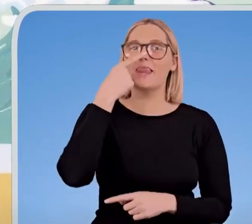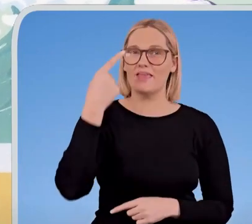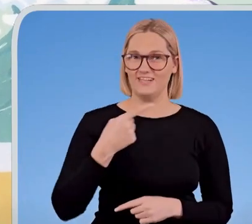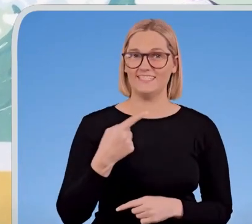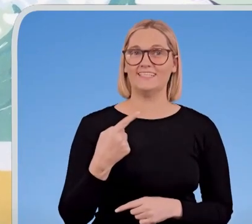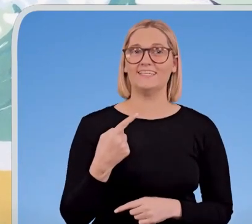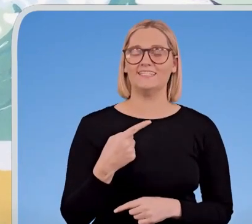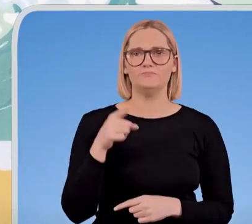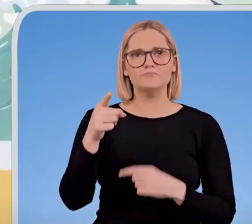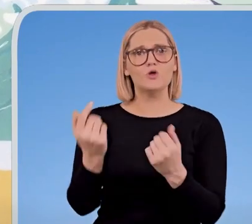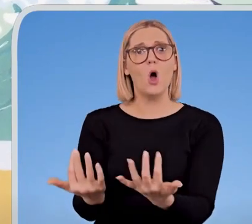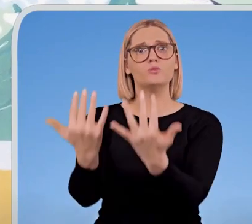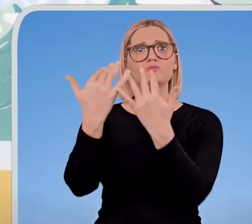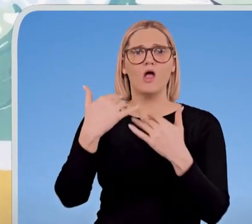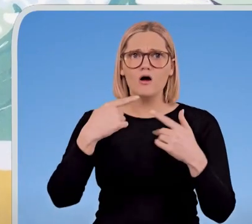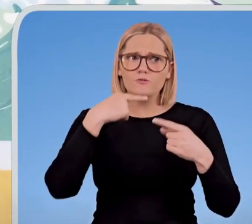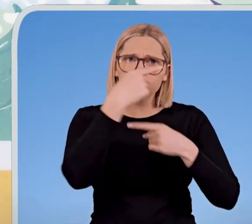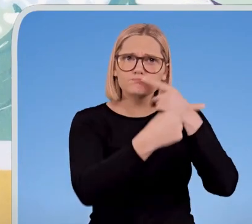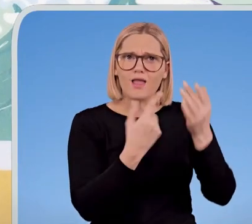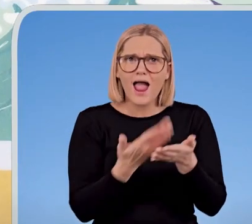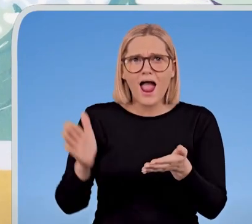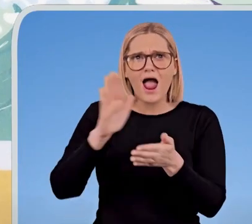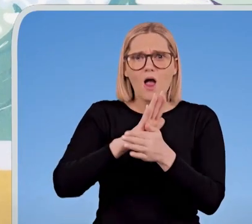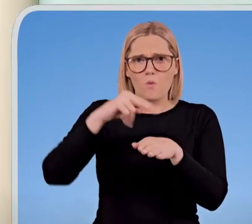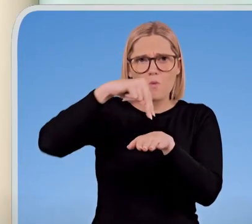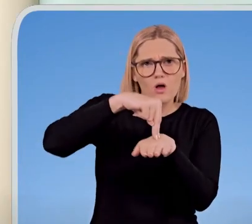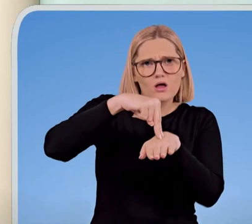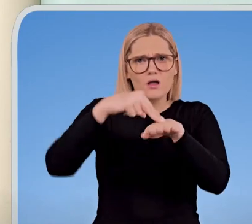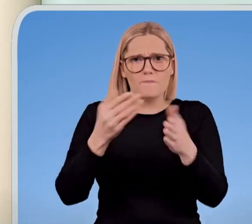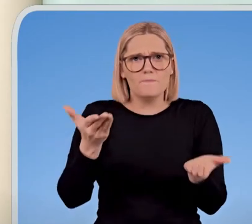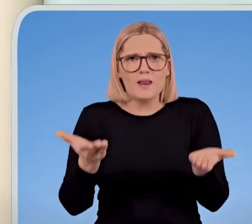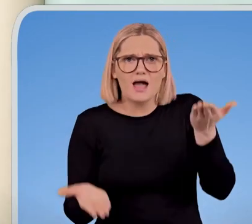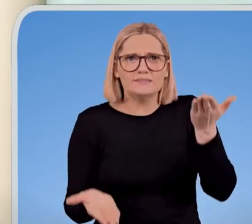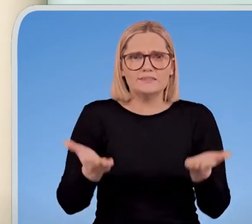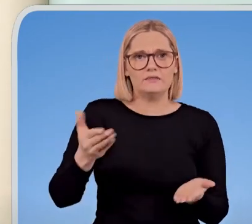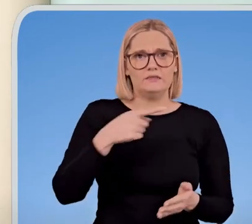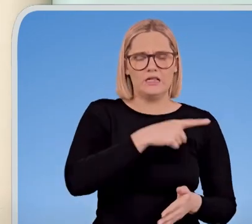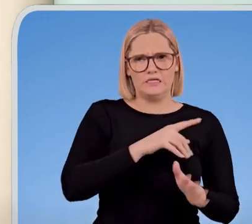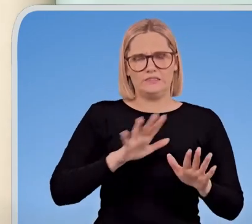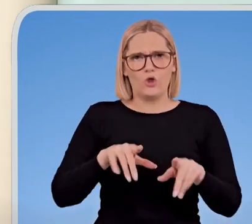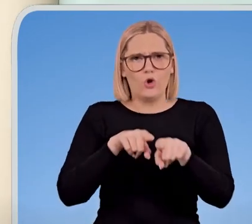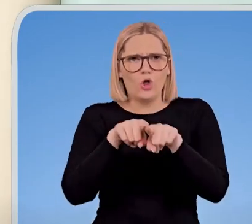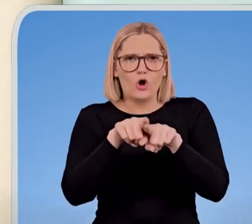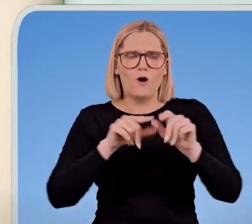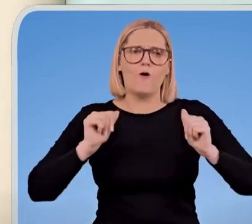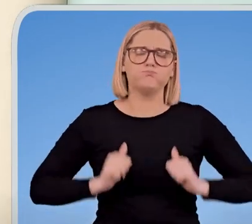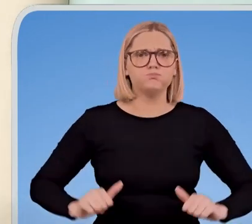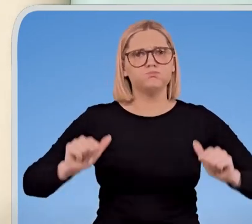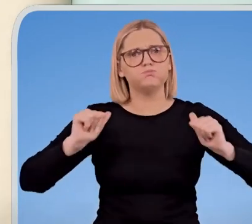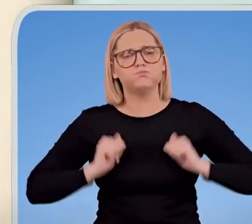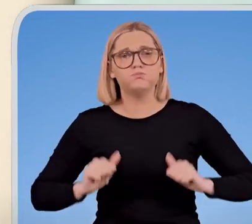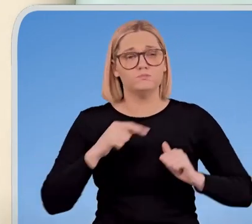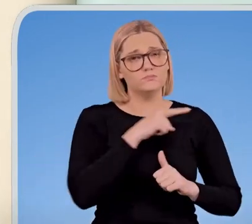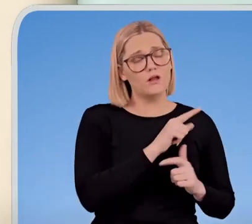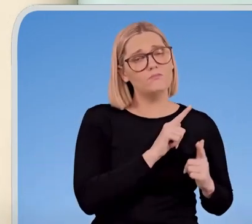him many things. But there was more to learn standing on a surfboard. Day after day, Matt would hit the surf